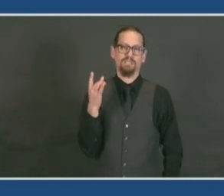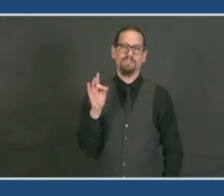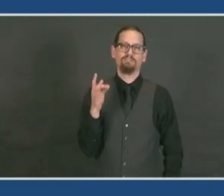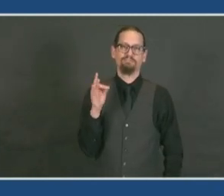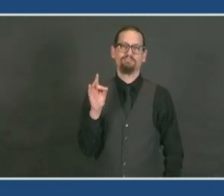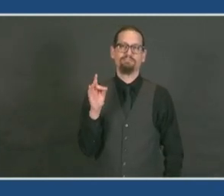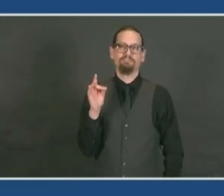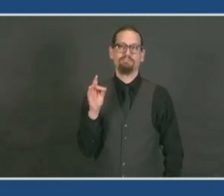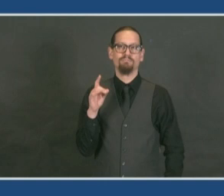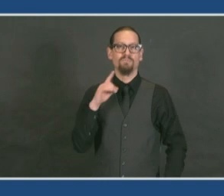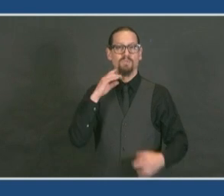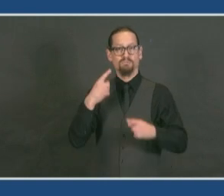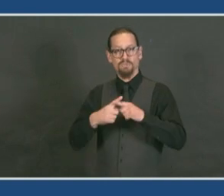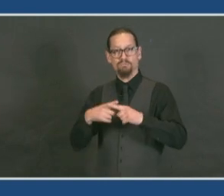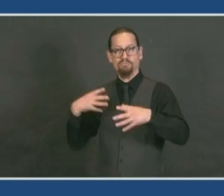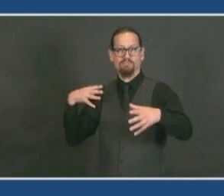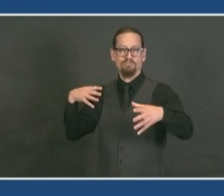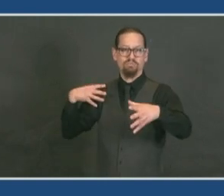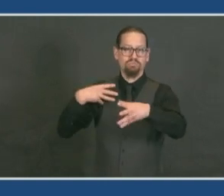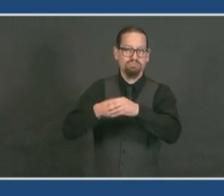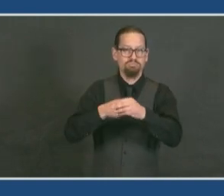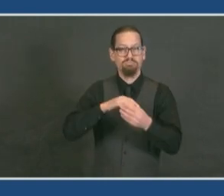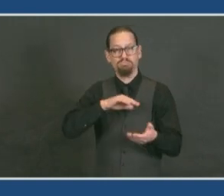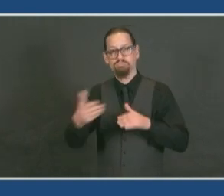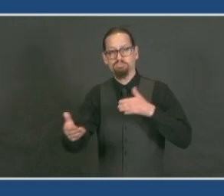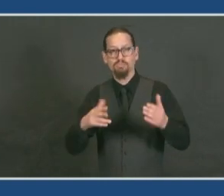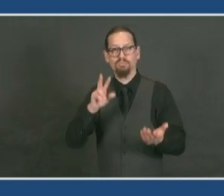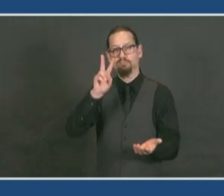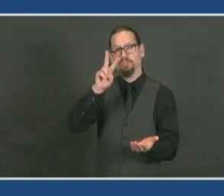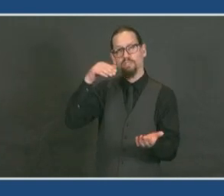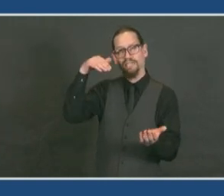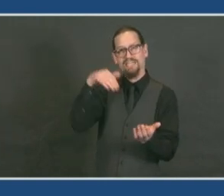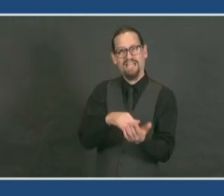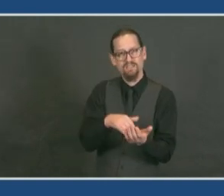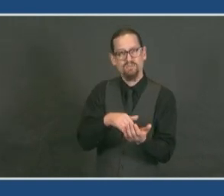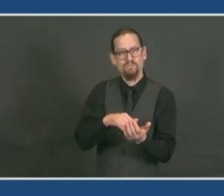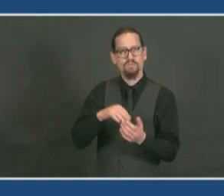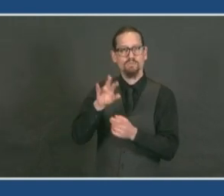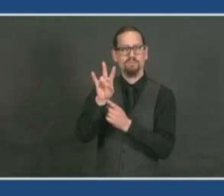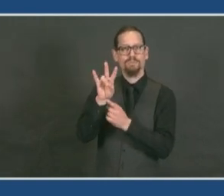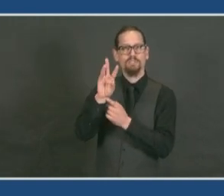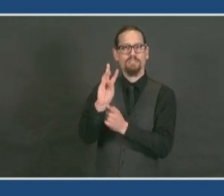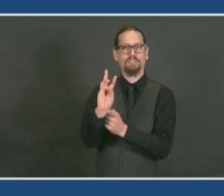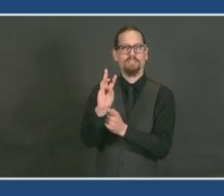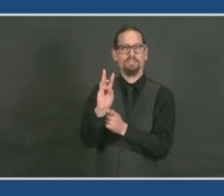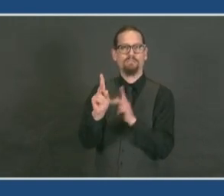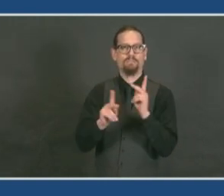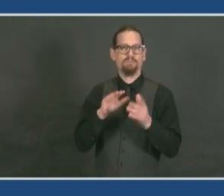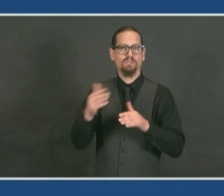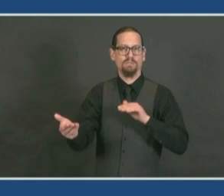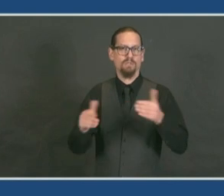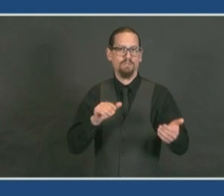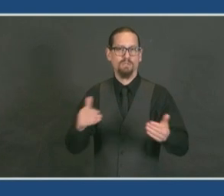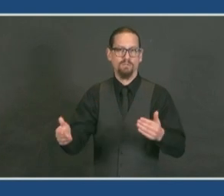total for COVID-19 associated fatalities to 2,076.